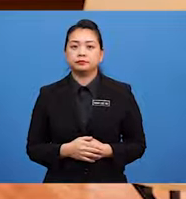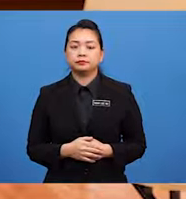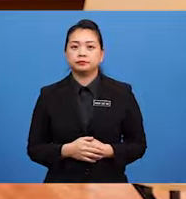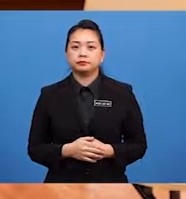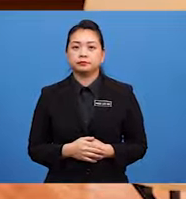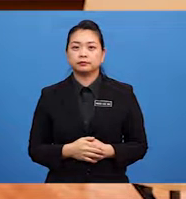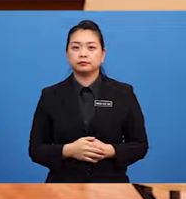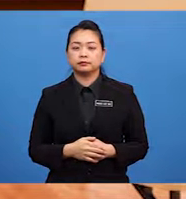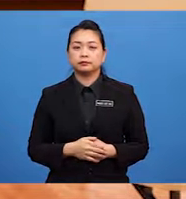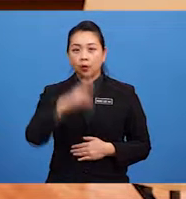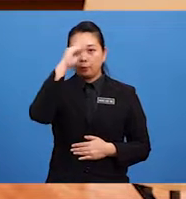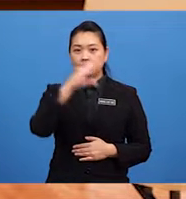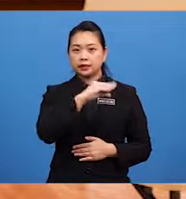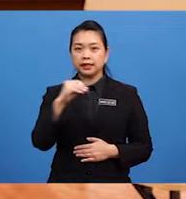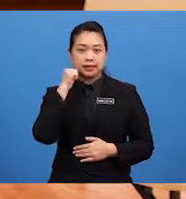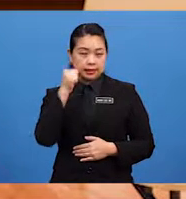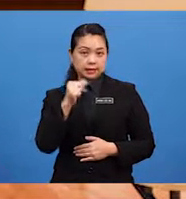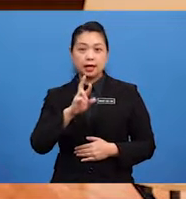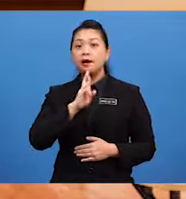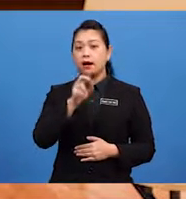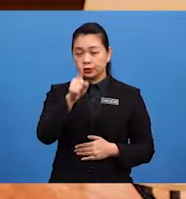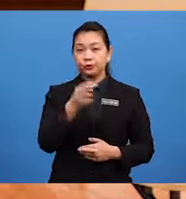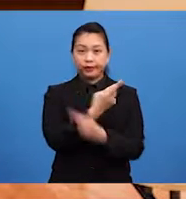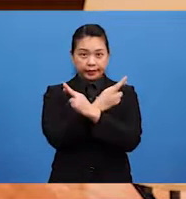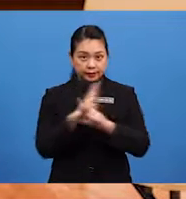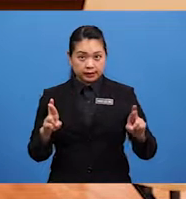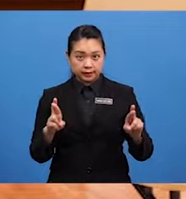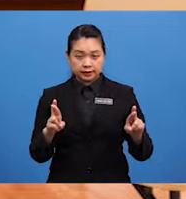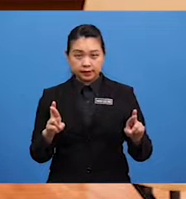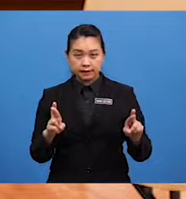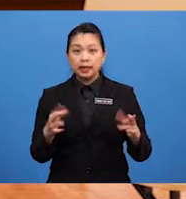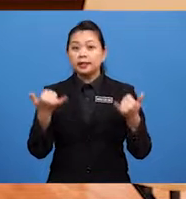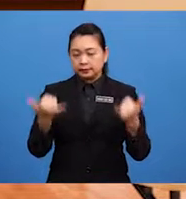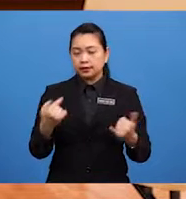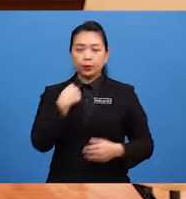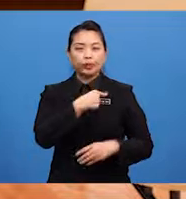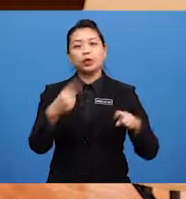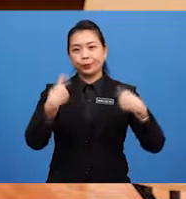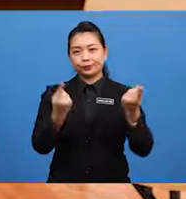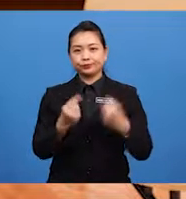Boys and girls, are you ready? Here we go